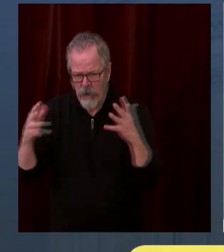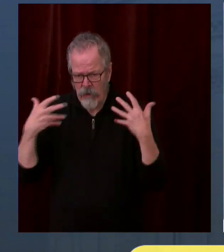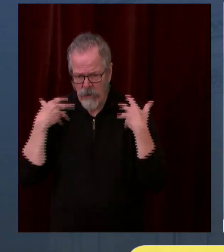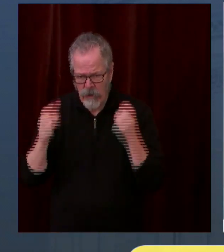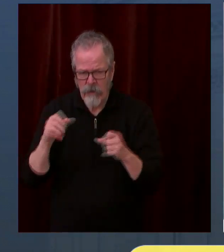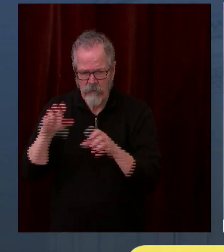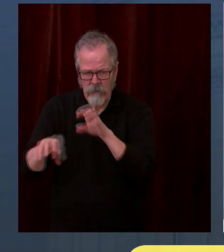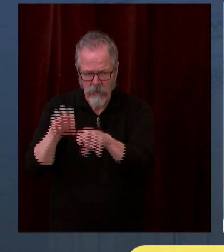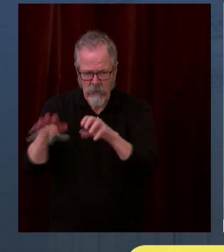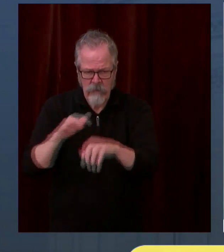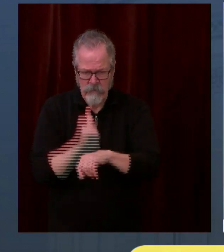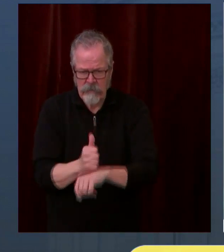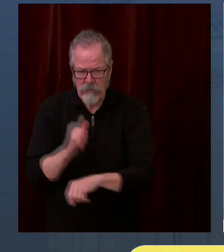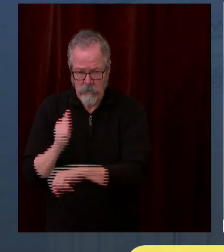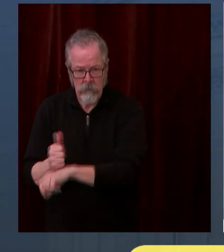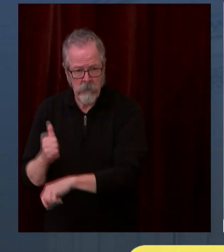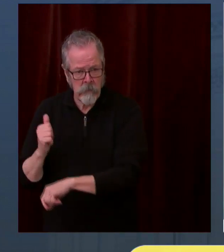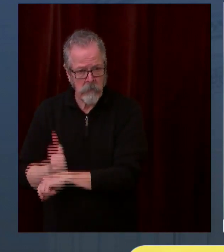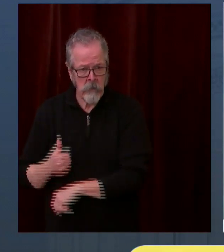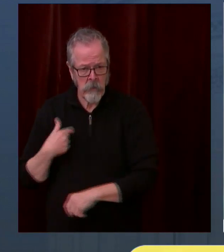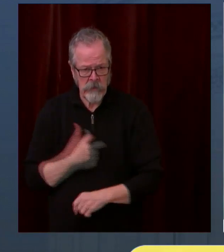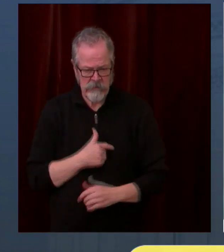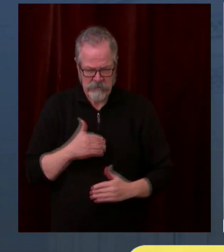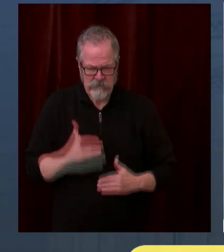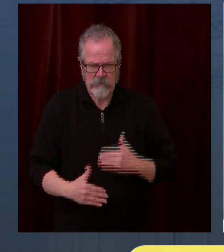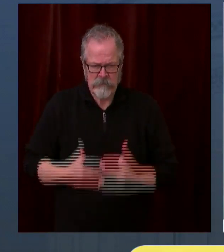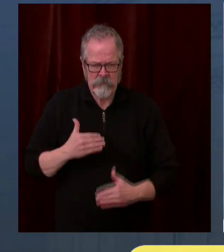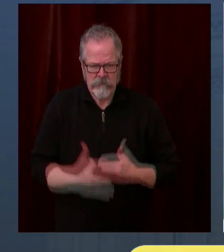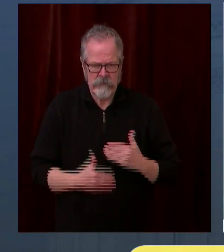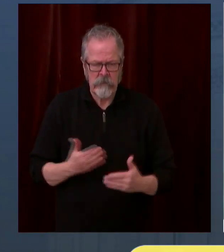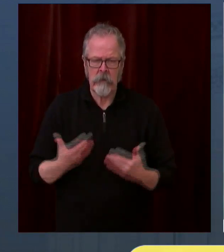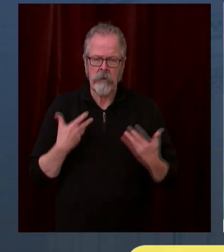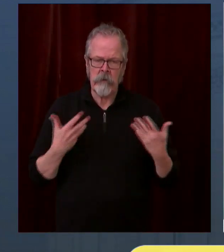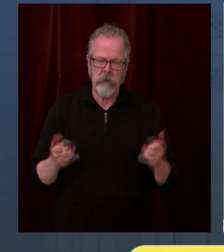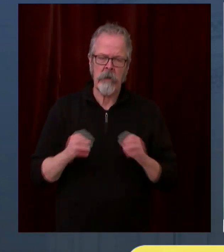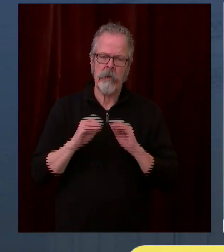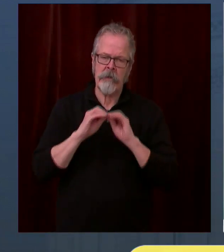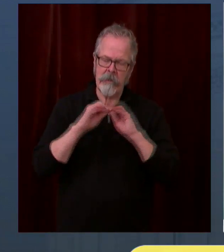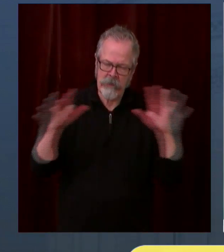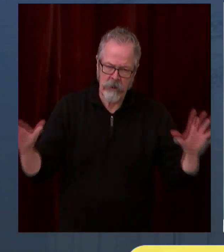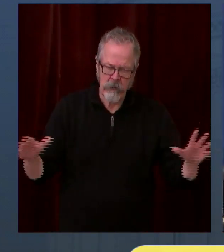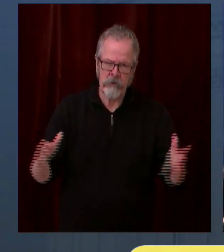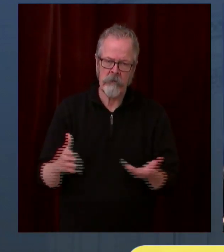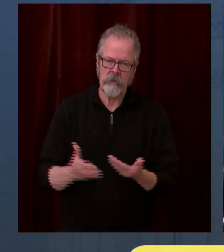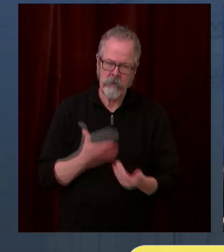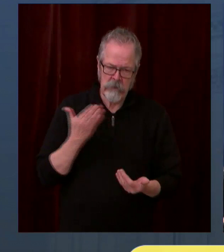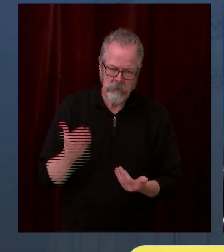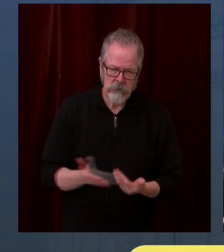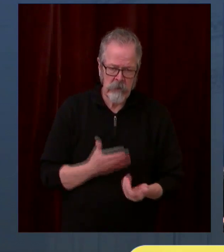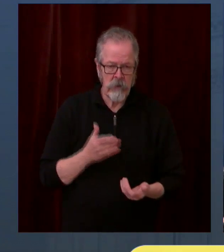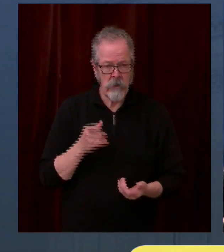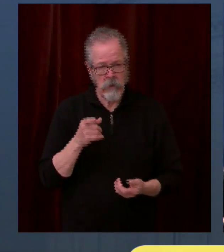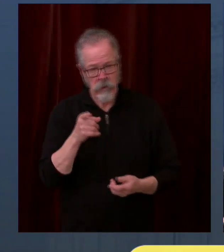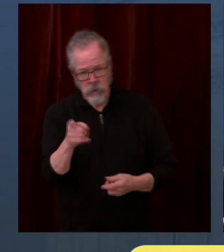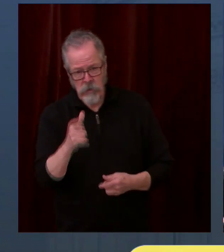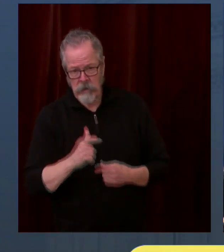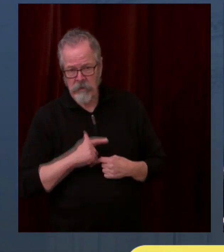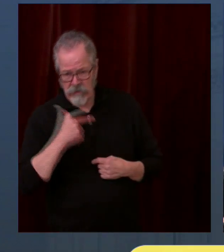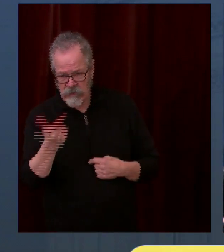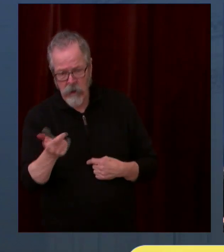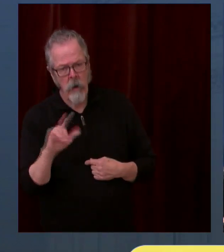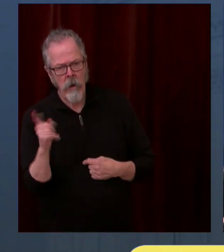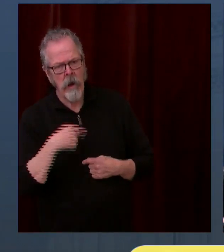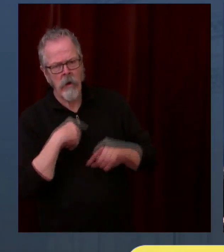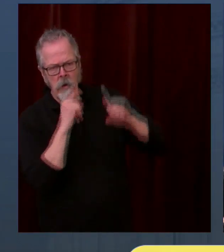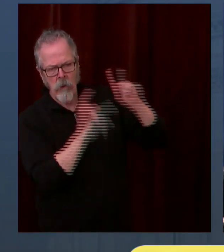to make it much easier to find out where do you go to get vaccinated? The bottom line is on the deal where the doses are and